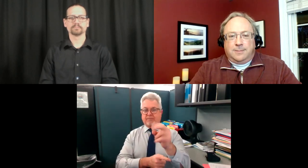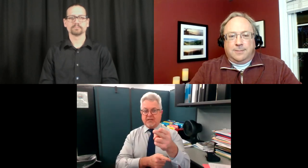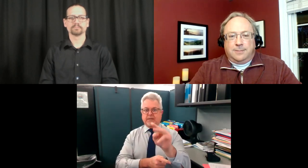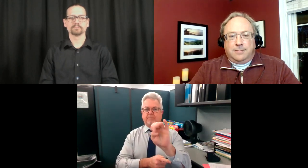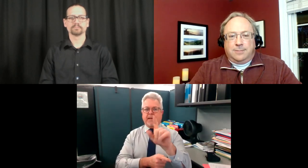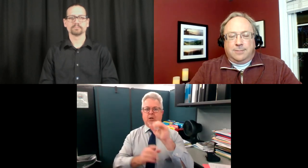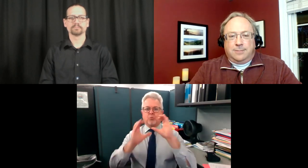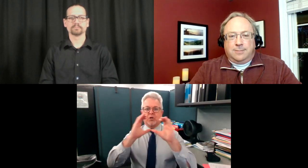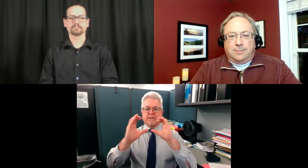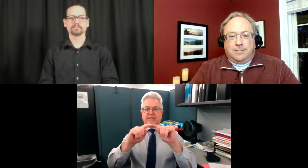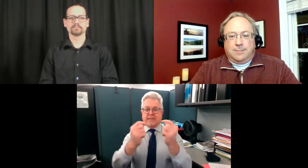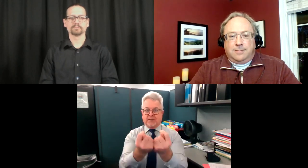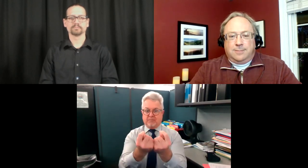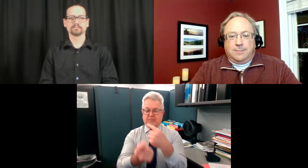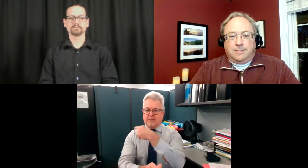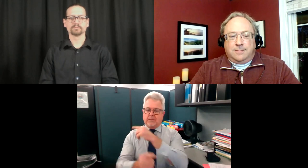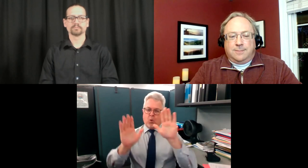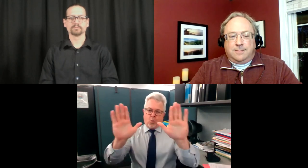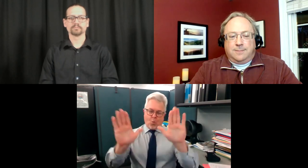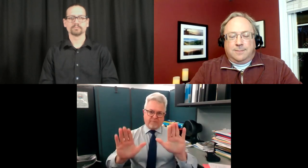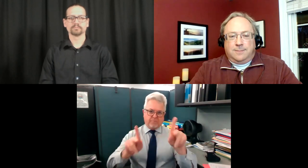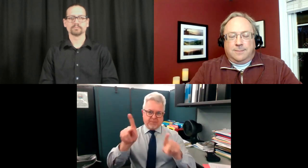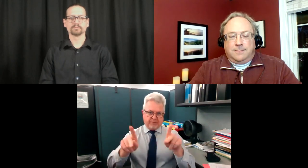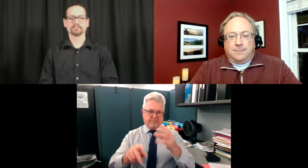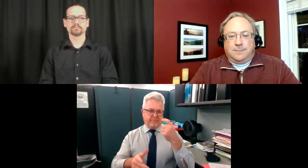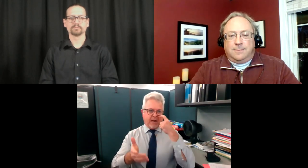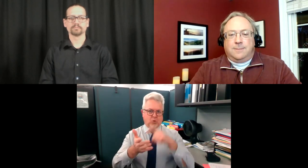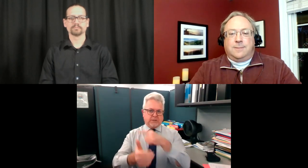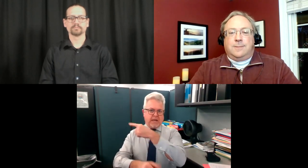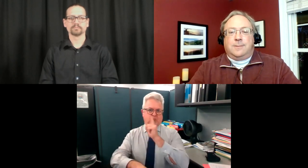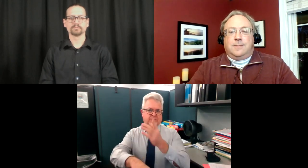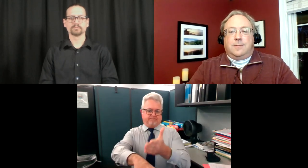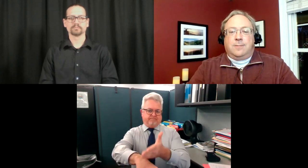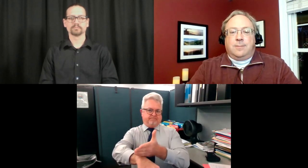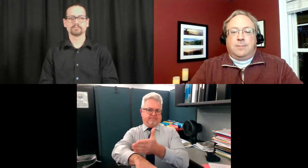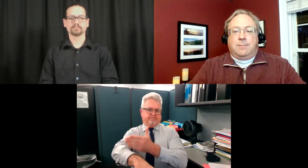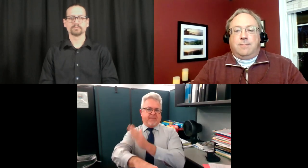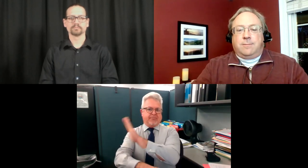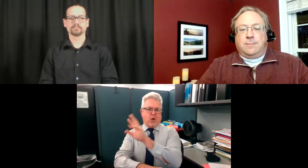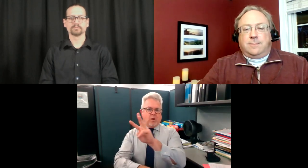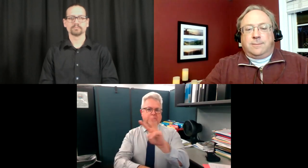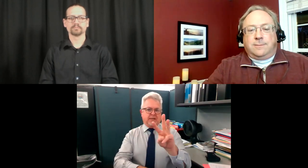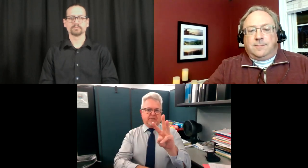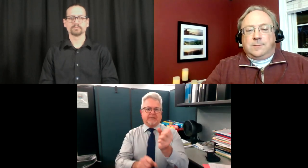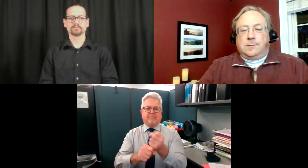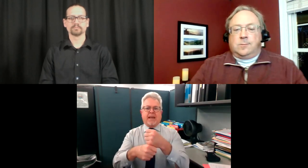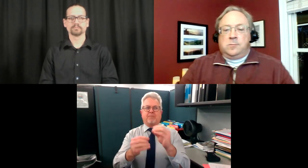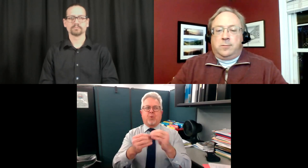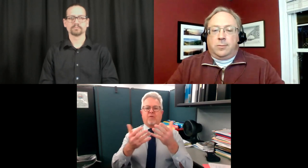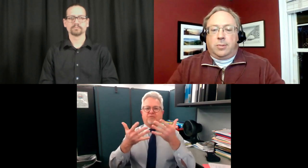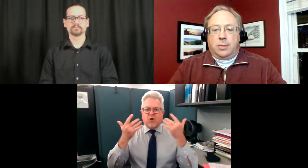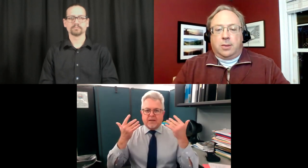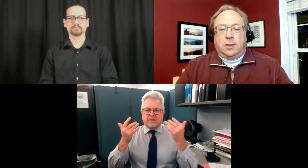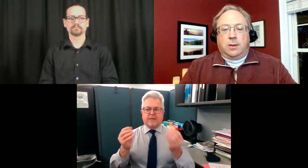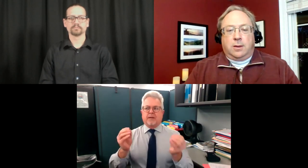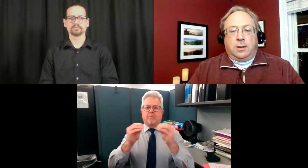to elaborate on that written information that's there or i can expand on anything that's been put in a blog that may not have been understood by